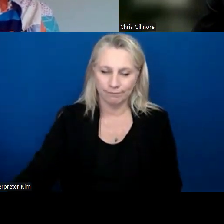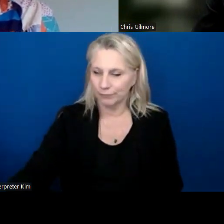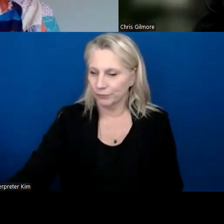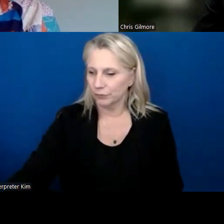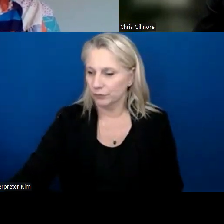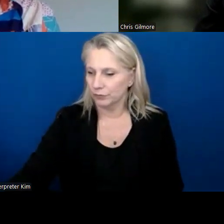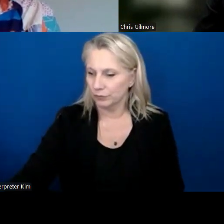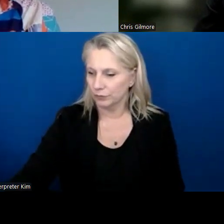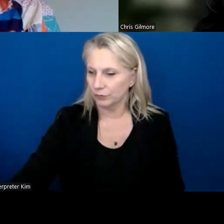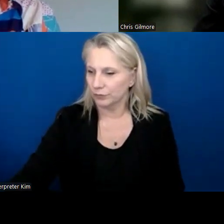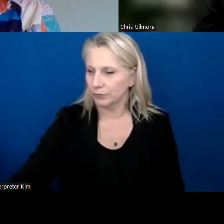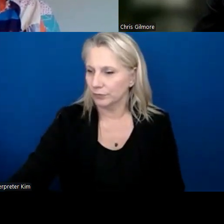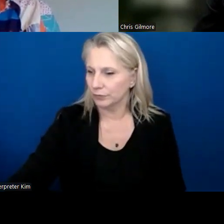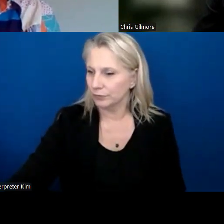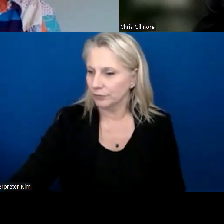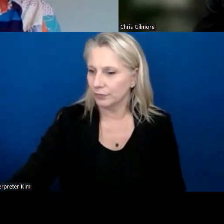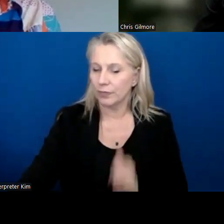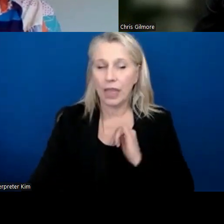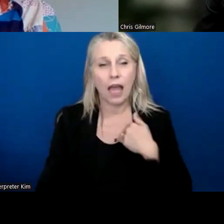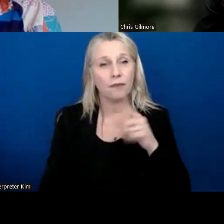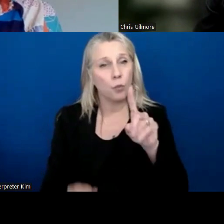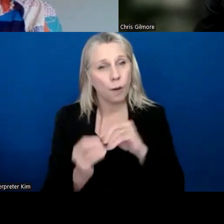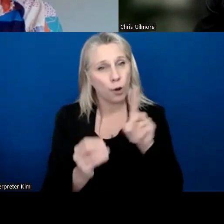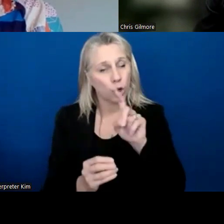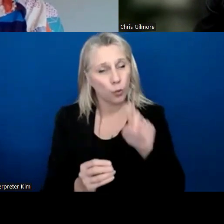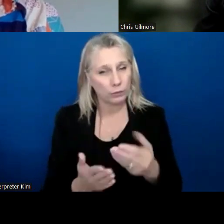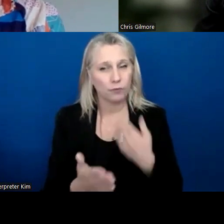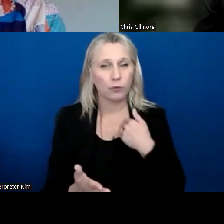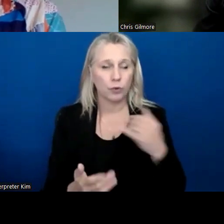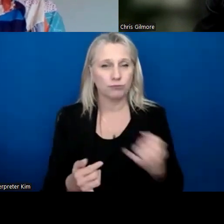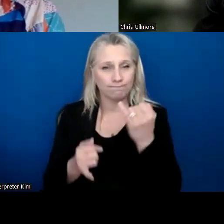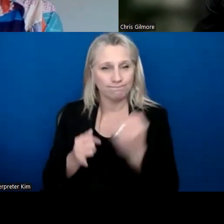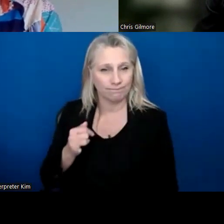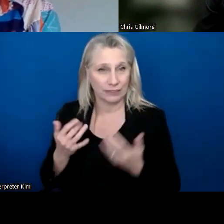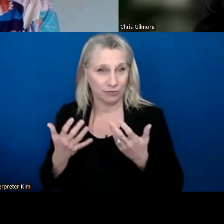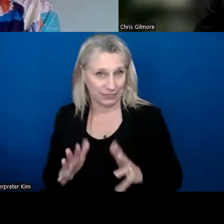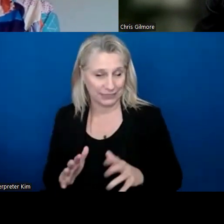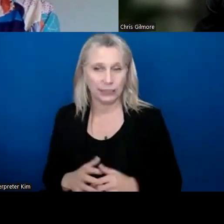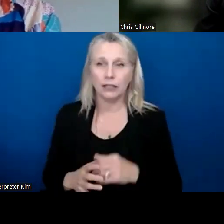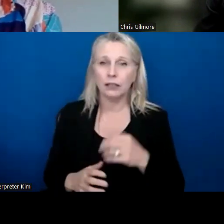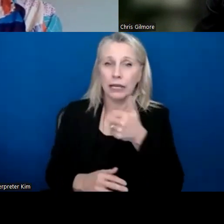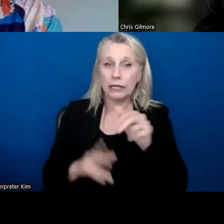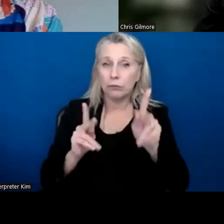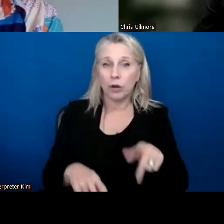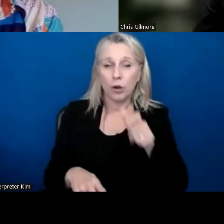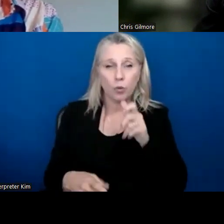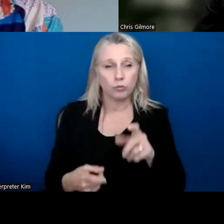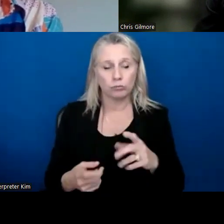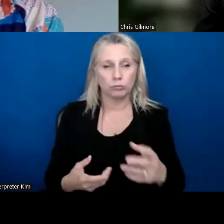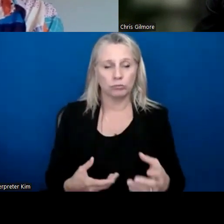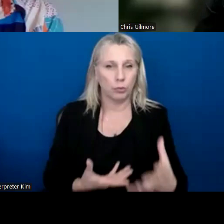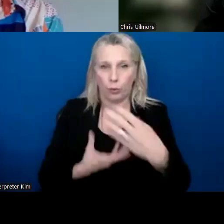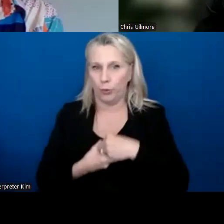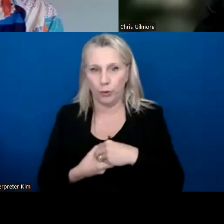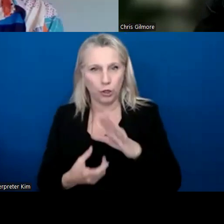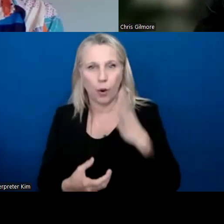I have one more question before we wrap up at the end of our hour. Um, and then feel free, anyone to jump in on here based on your experience